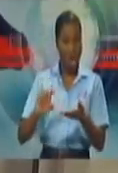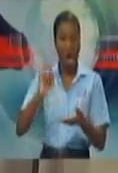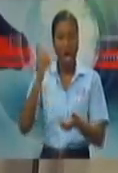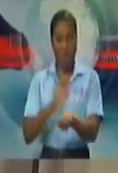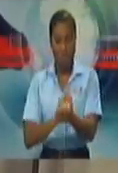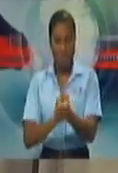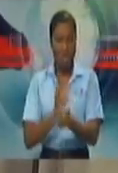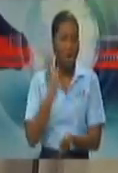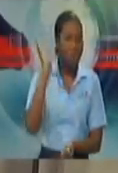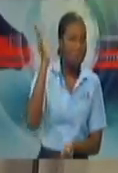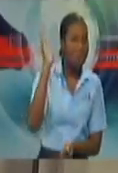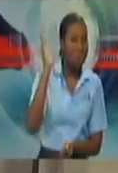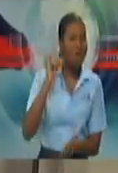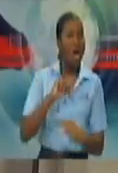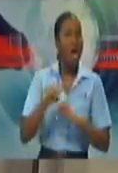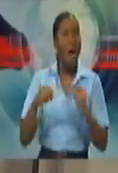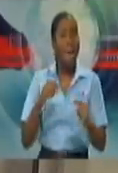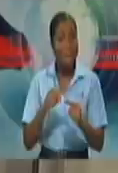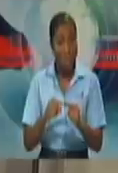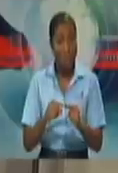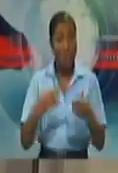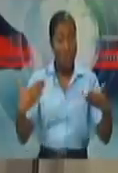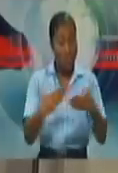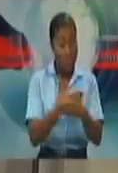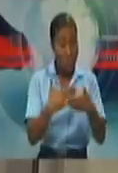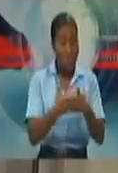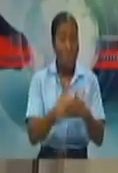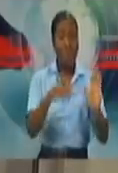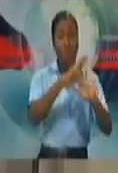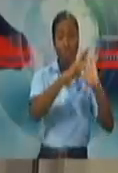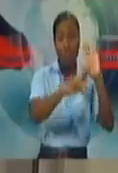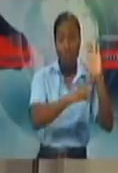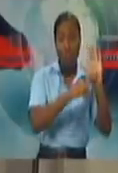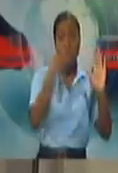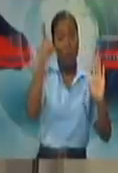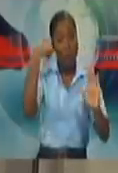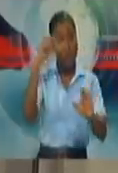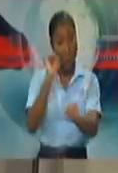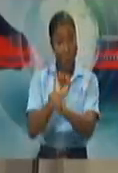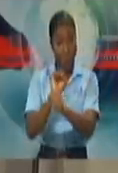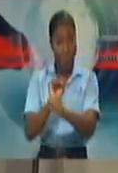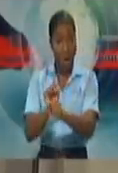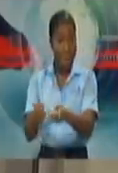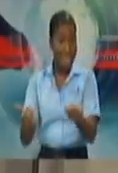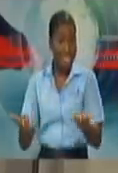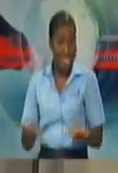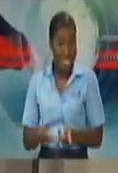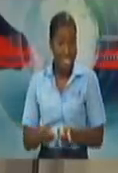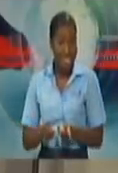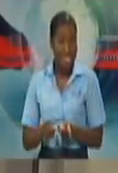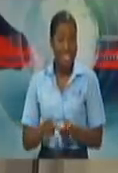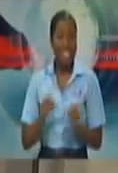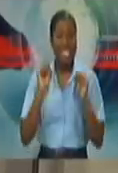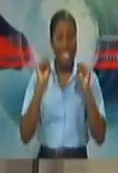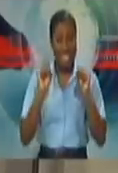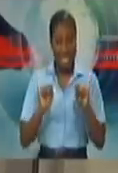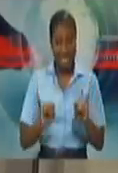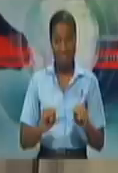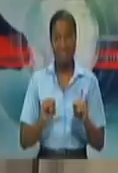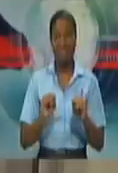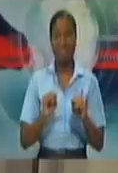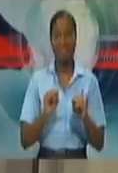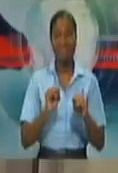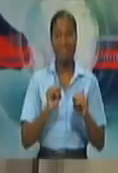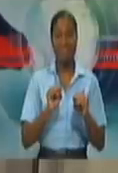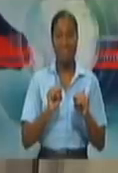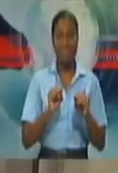about the adoption of workplace practices. And yes, it is advisable that